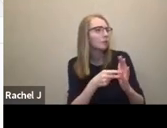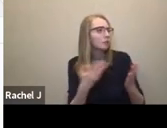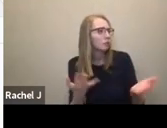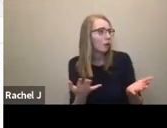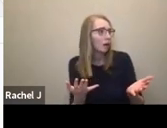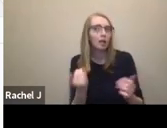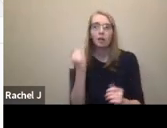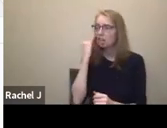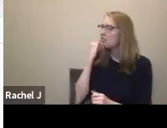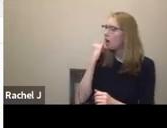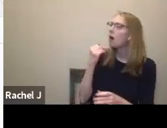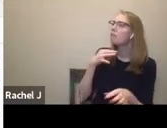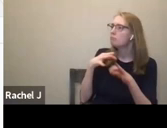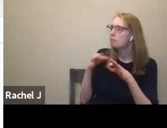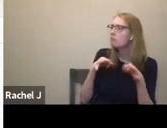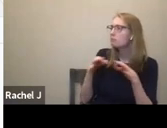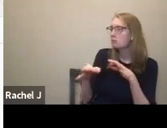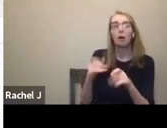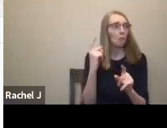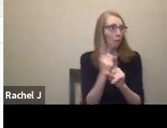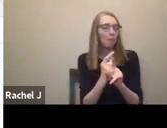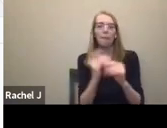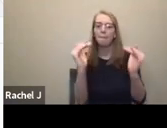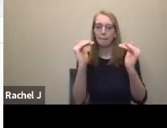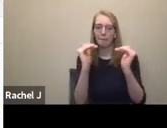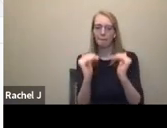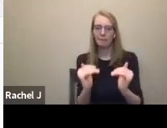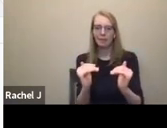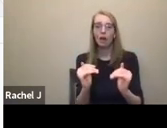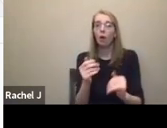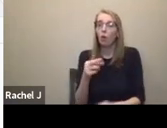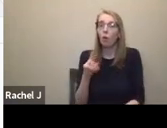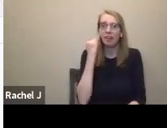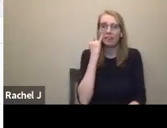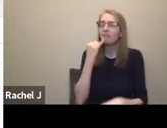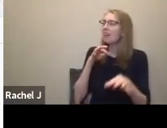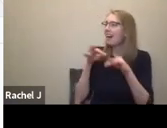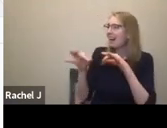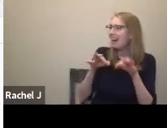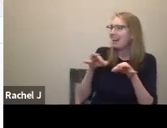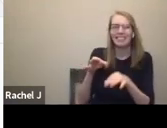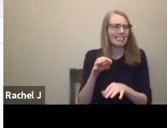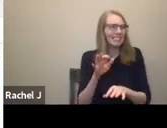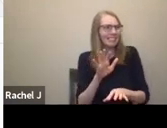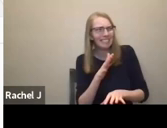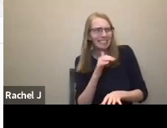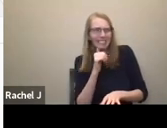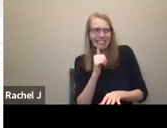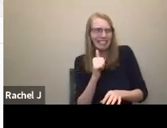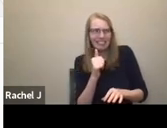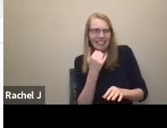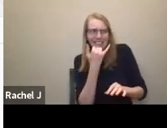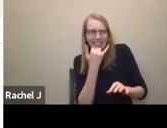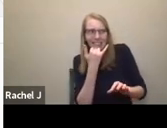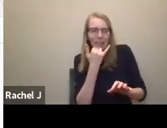correctly, we move on. If they're reflecting it back incorrectly, we say, okay, here's what I think it means. Yes, director. No. Okay. I got it wrong. Could you